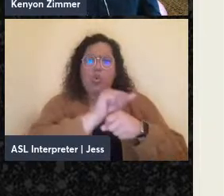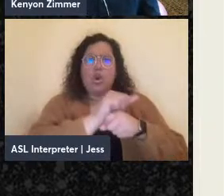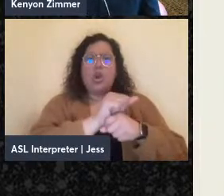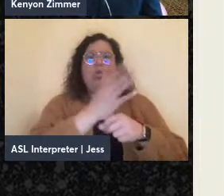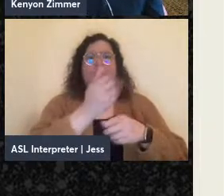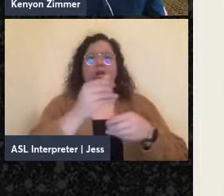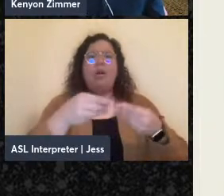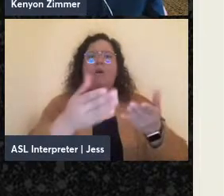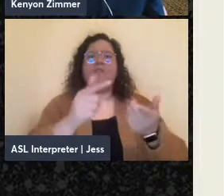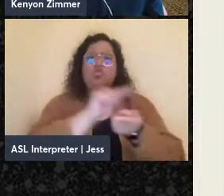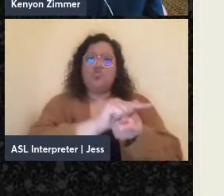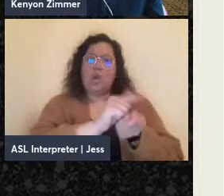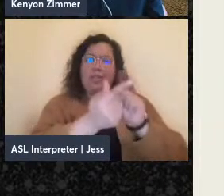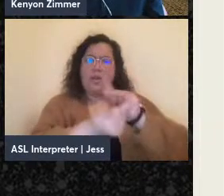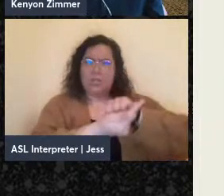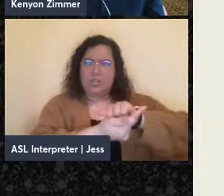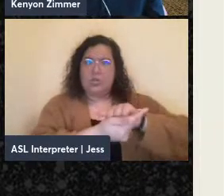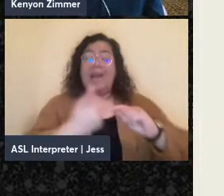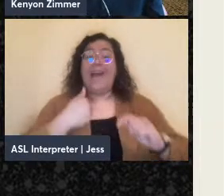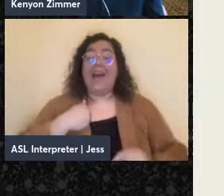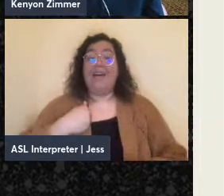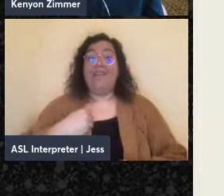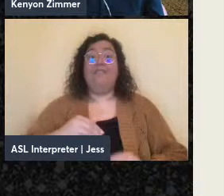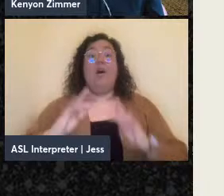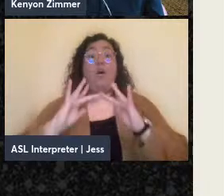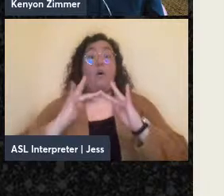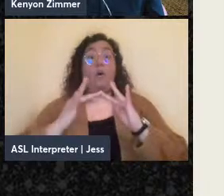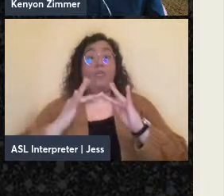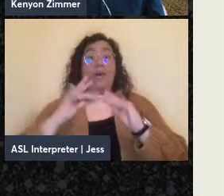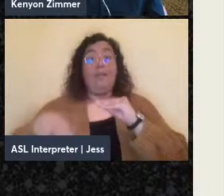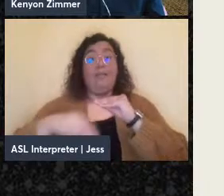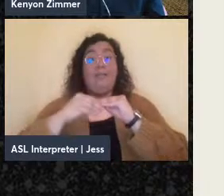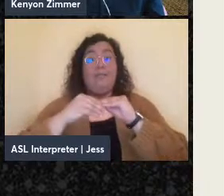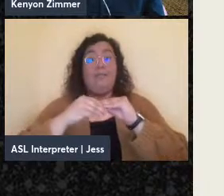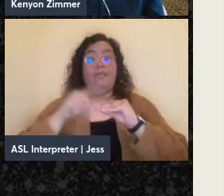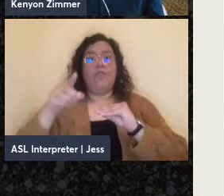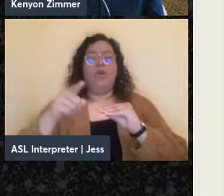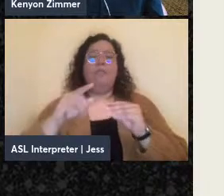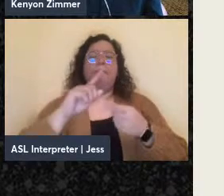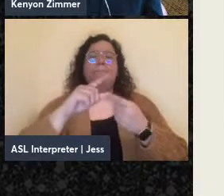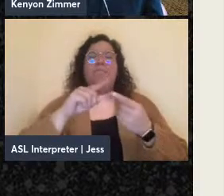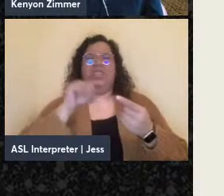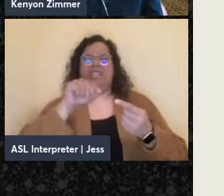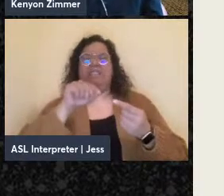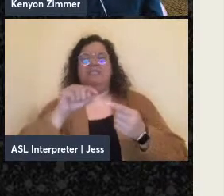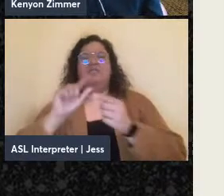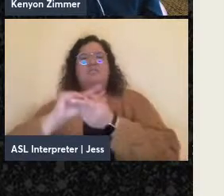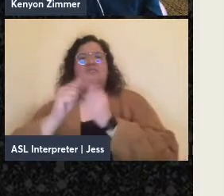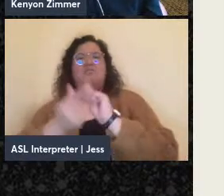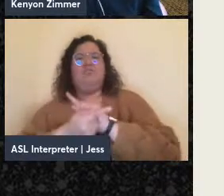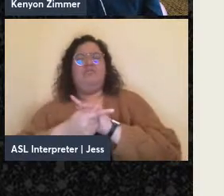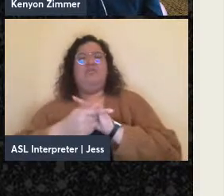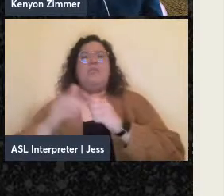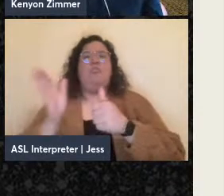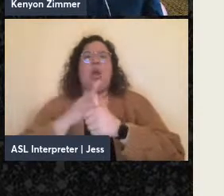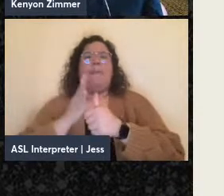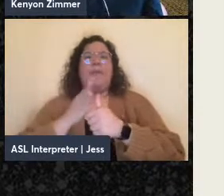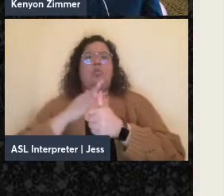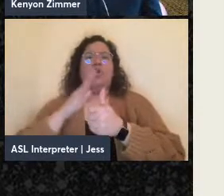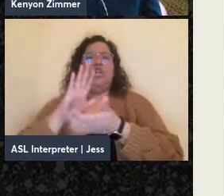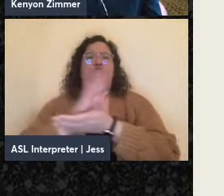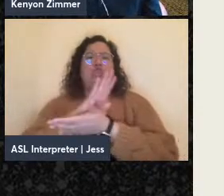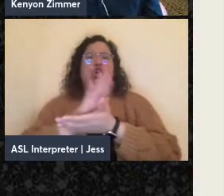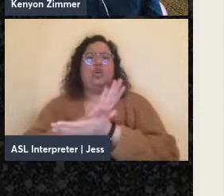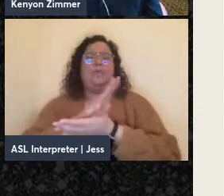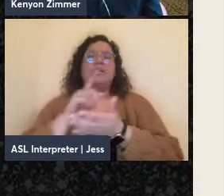supplement of translated primary documents that which has original translations of documents from